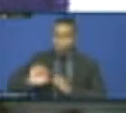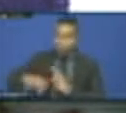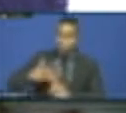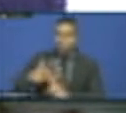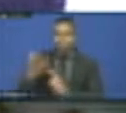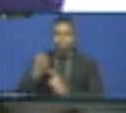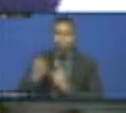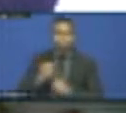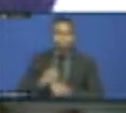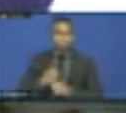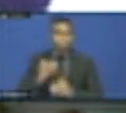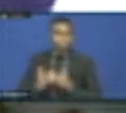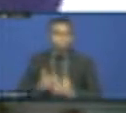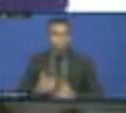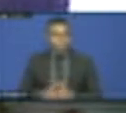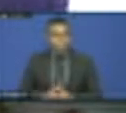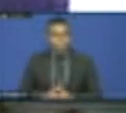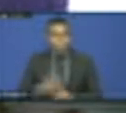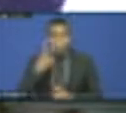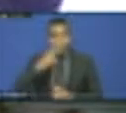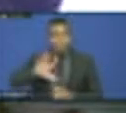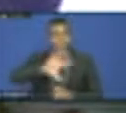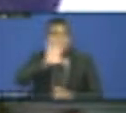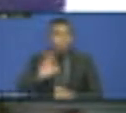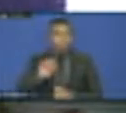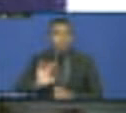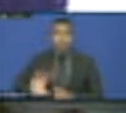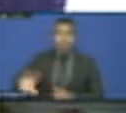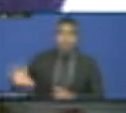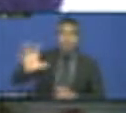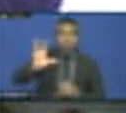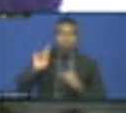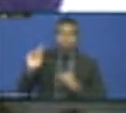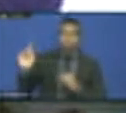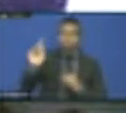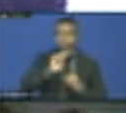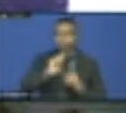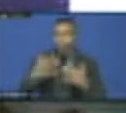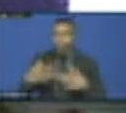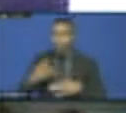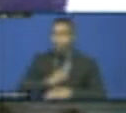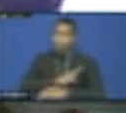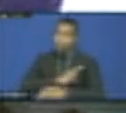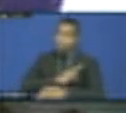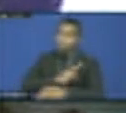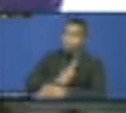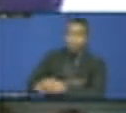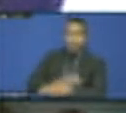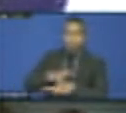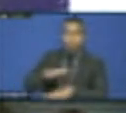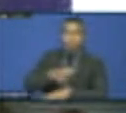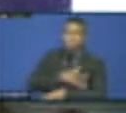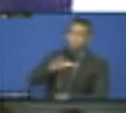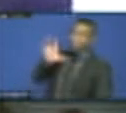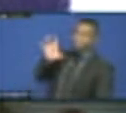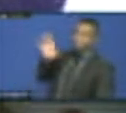to deliver services. The constitution still centralizes power with the president and the cabinet. So